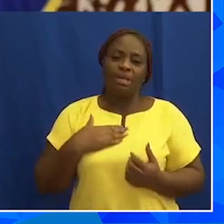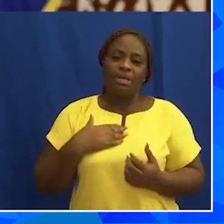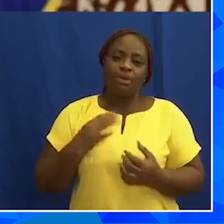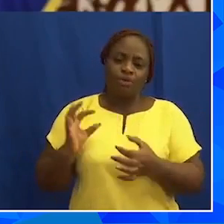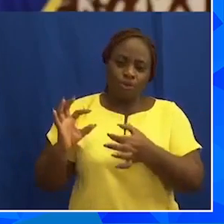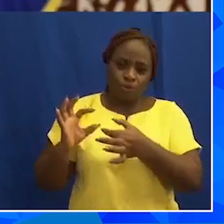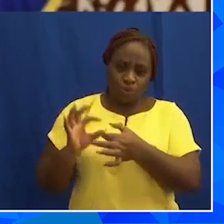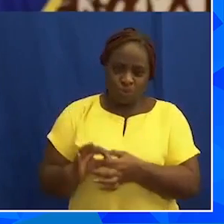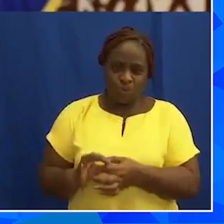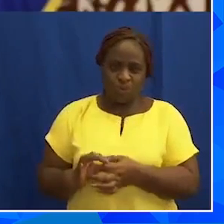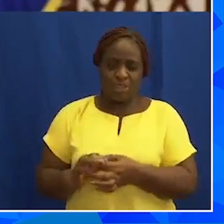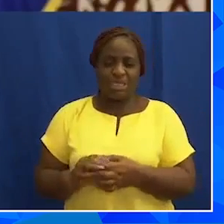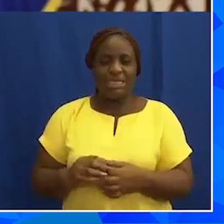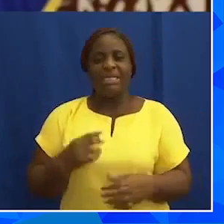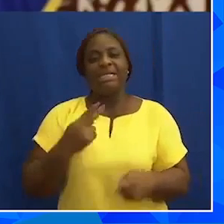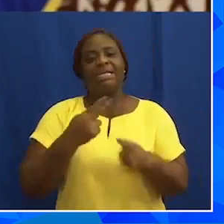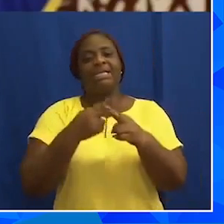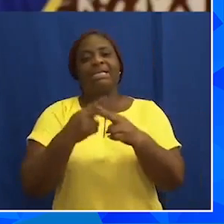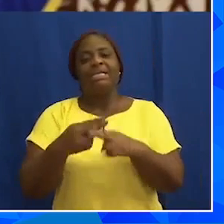join in calling them names.